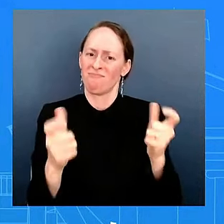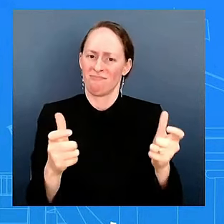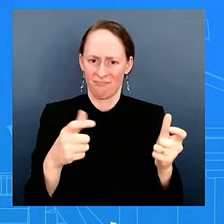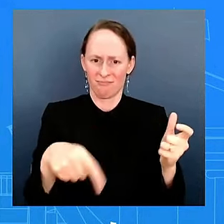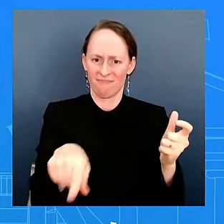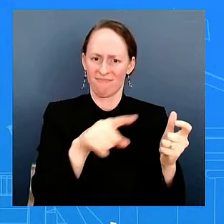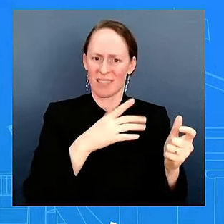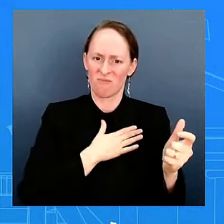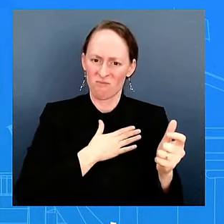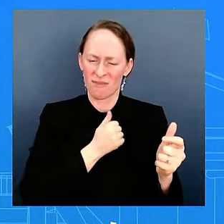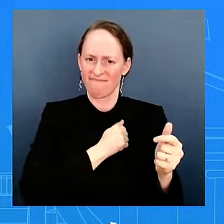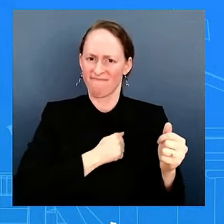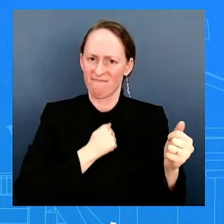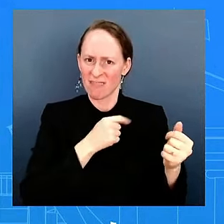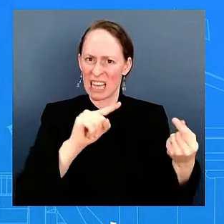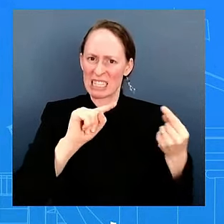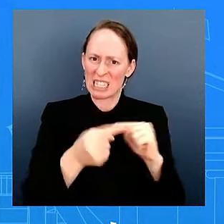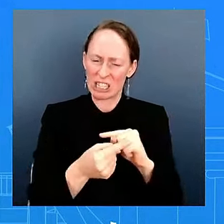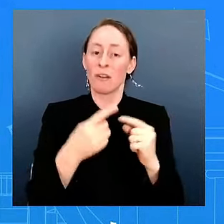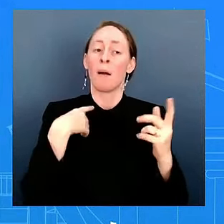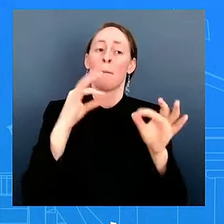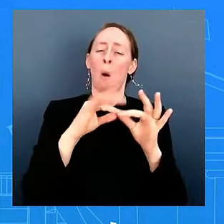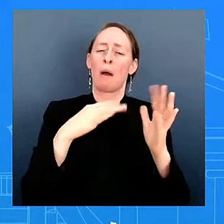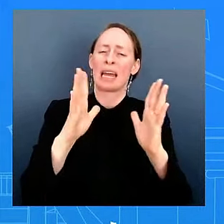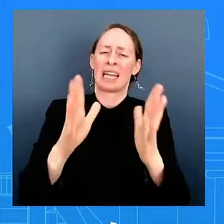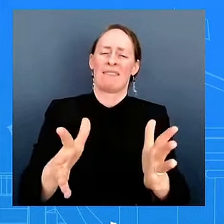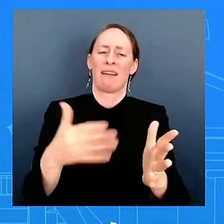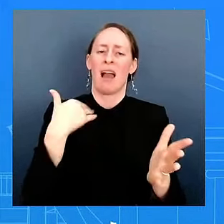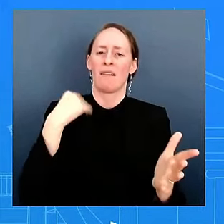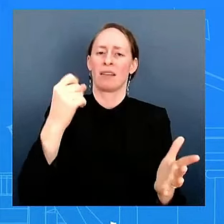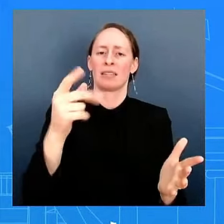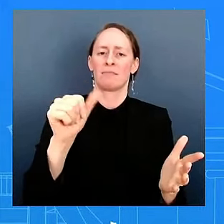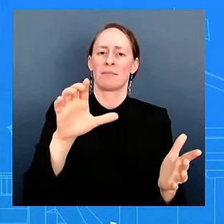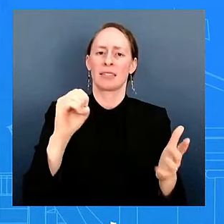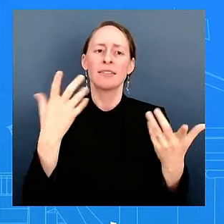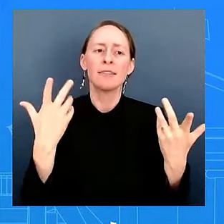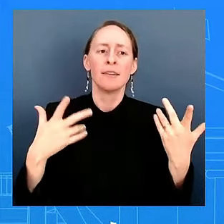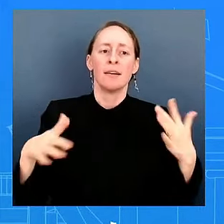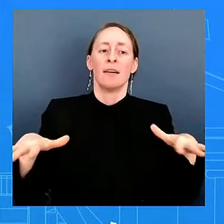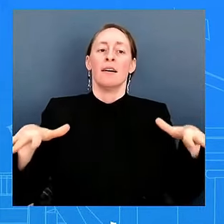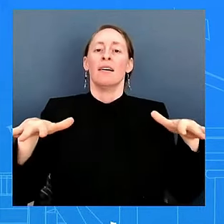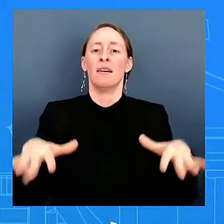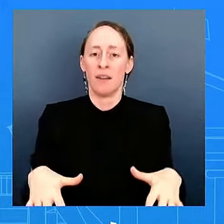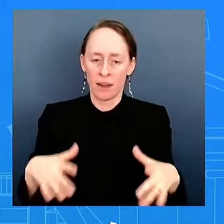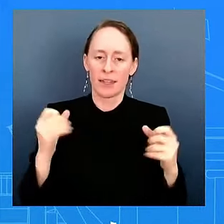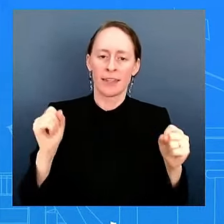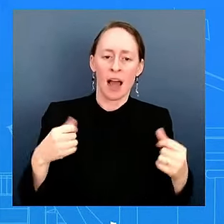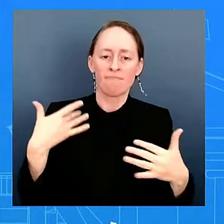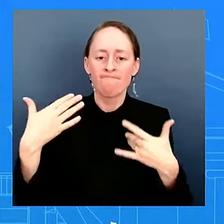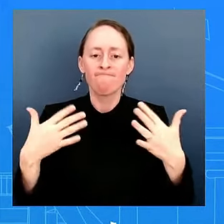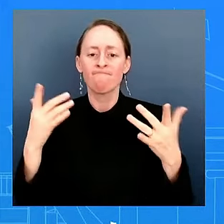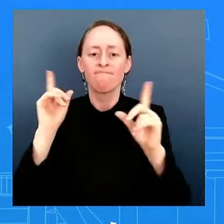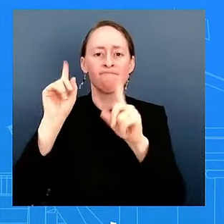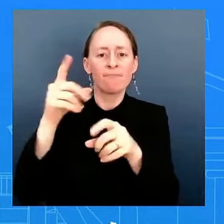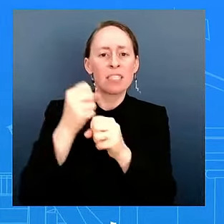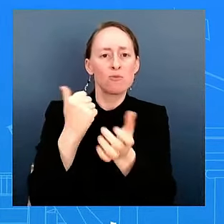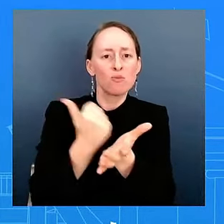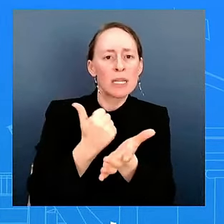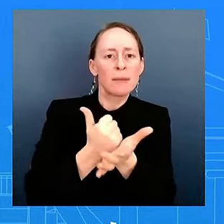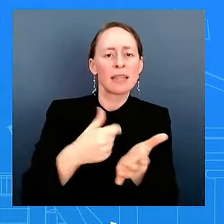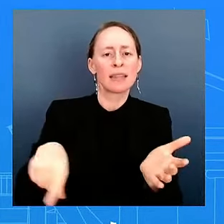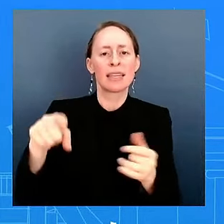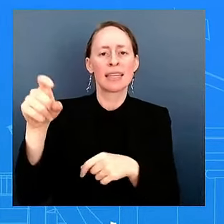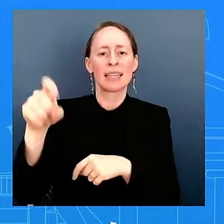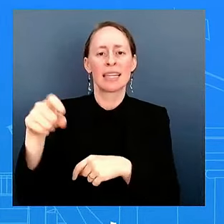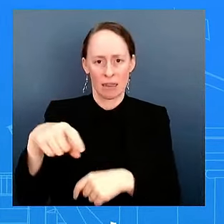and opportunity to get better, to get that treatment that they need. As the President, he's also the Commander in Chief, as you know,